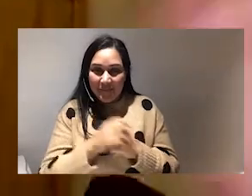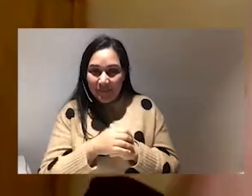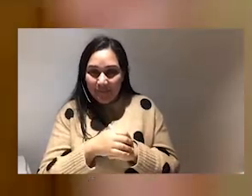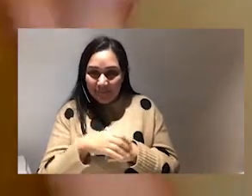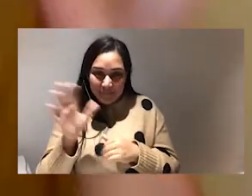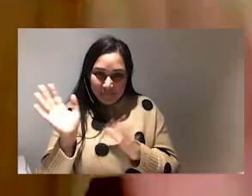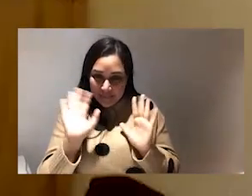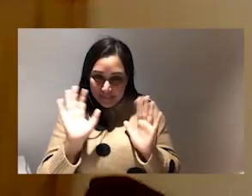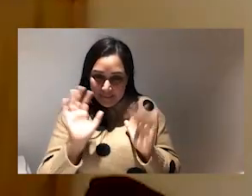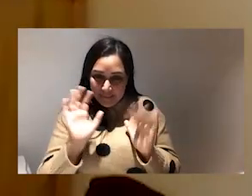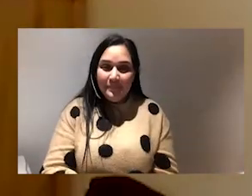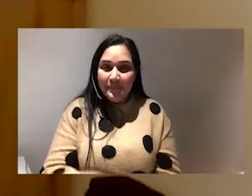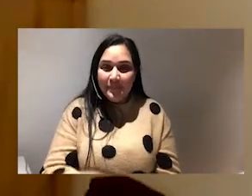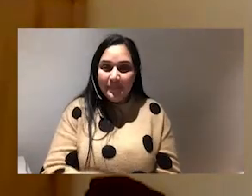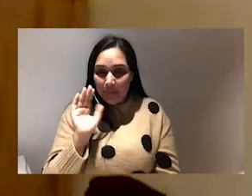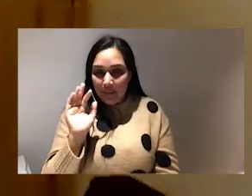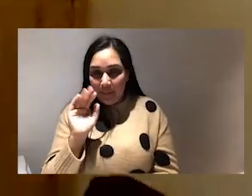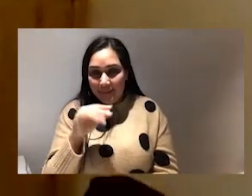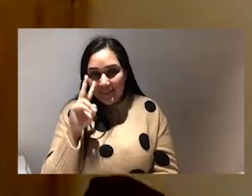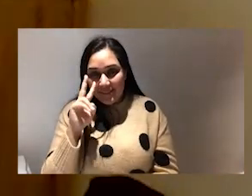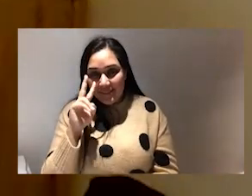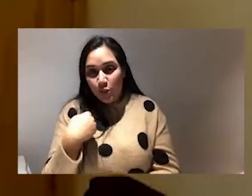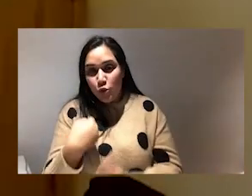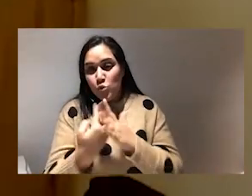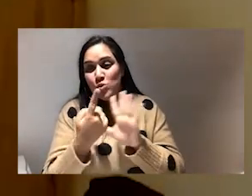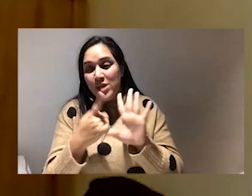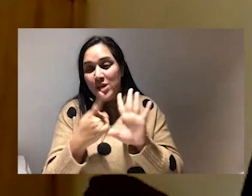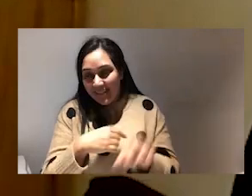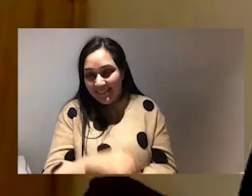bye everyone see you in the new year